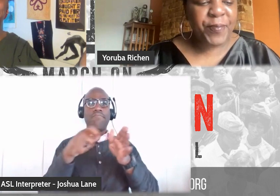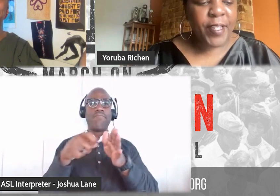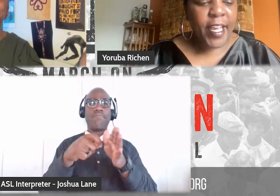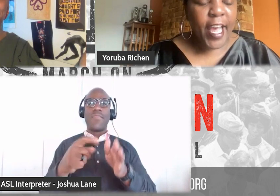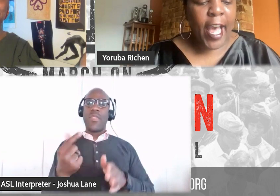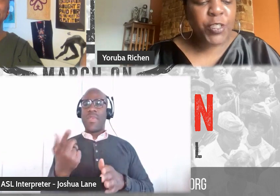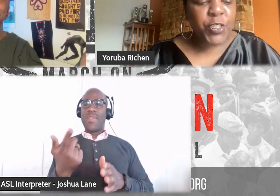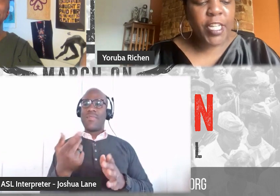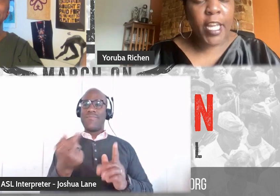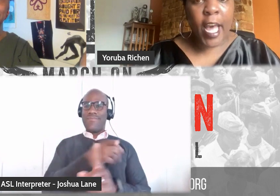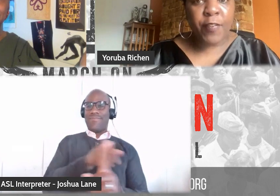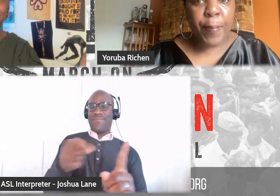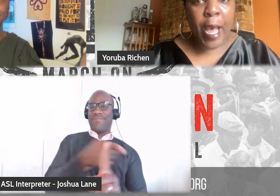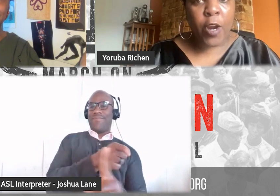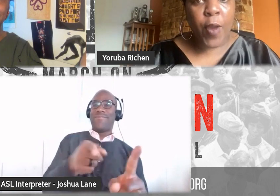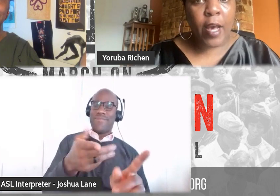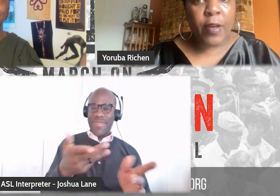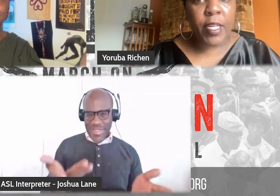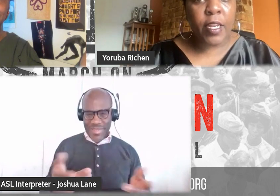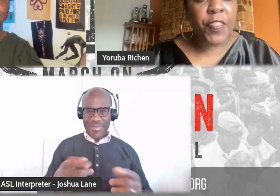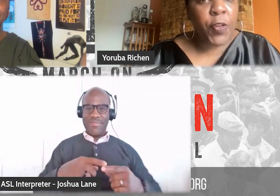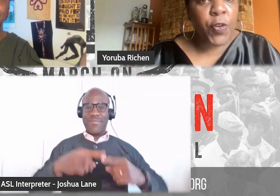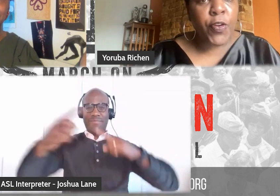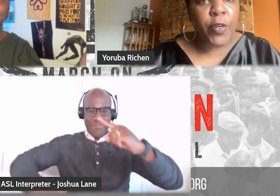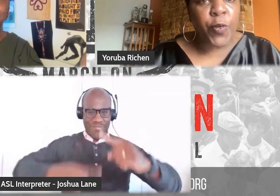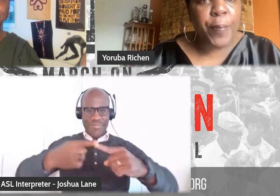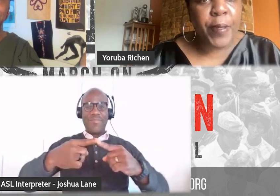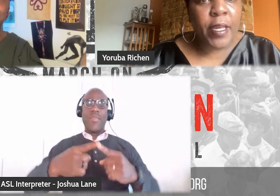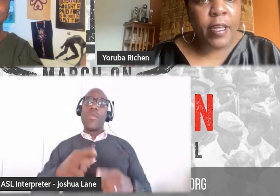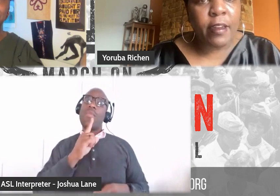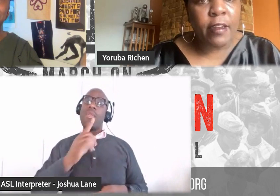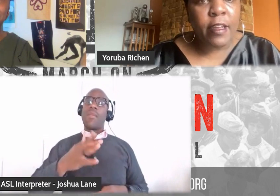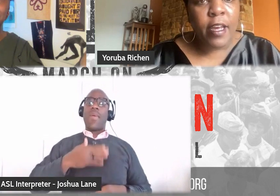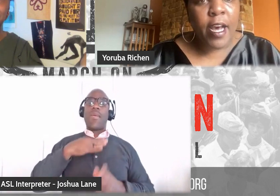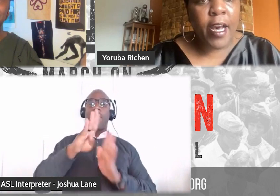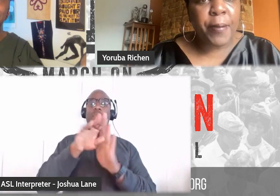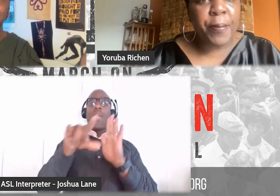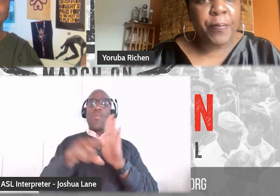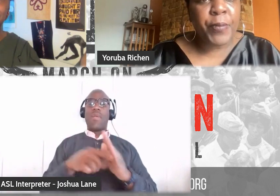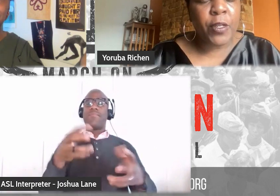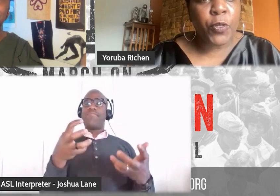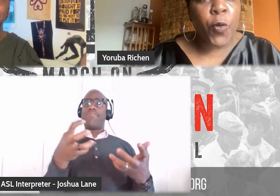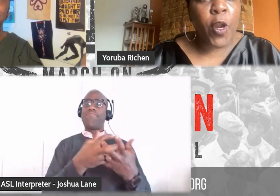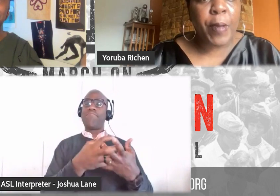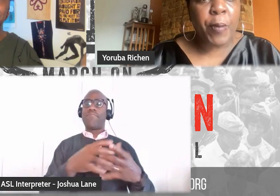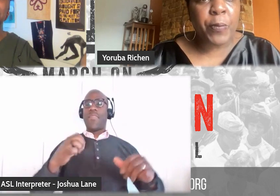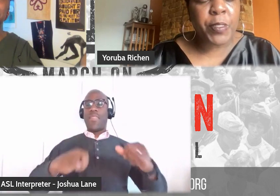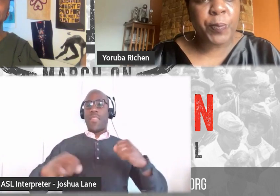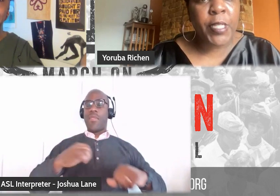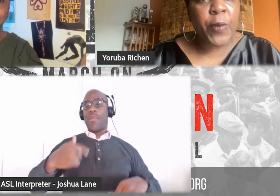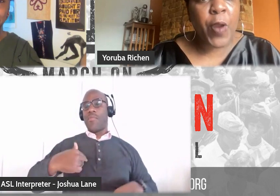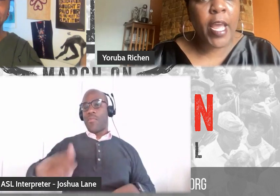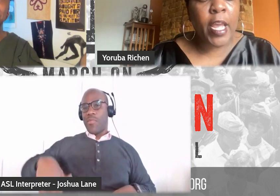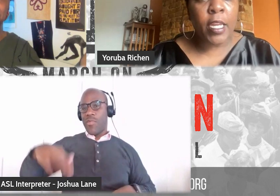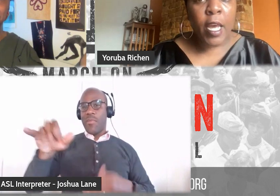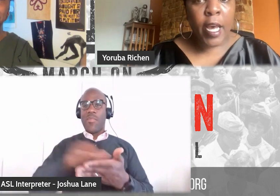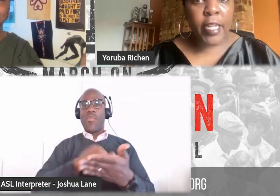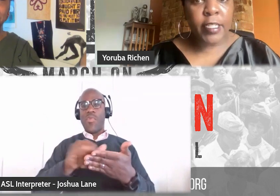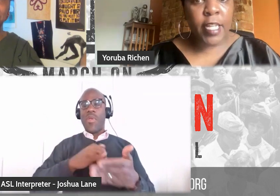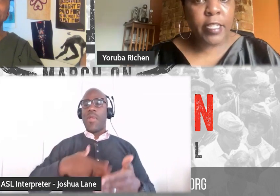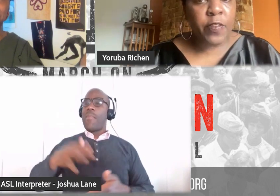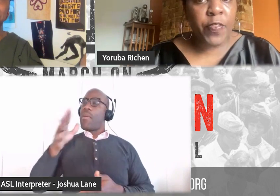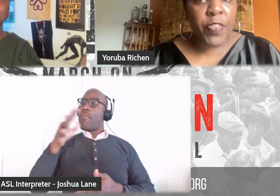actually have a background in theater. I grew up in New York. My mom was a playwright.